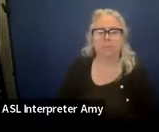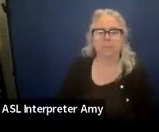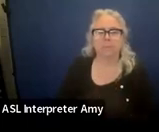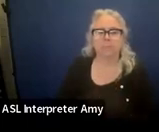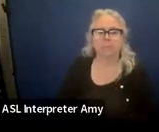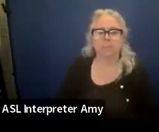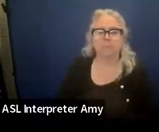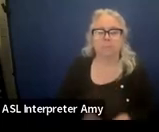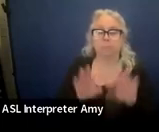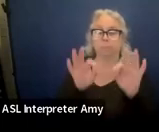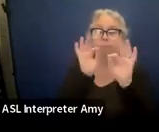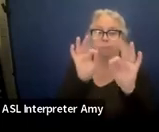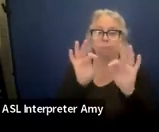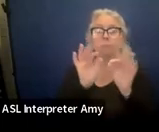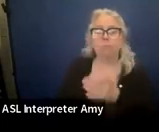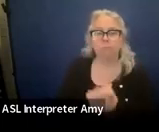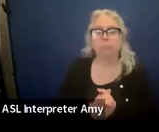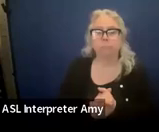Perfect. Yes.